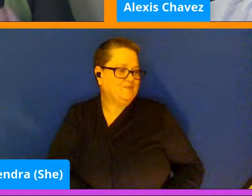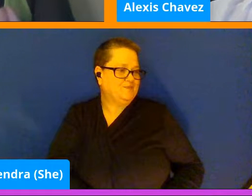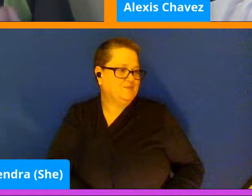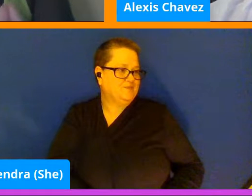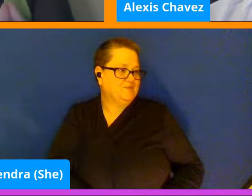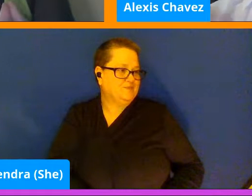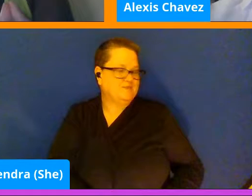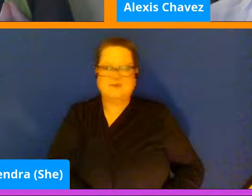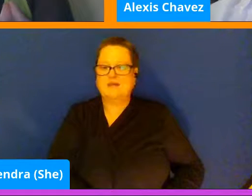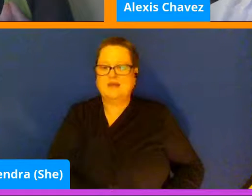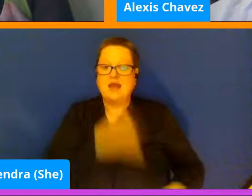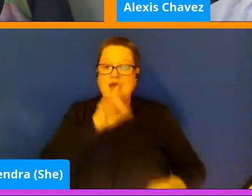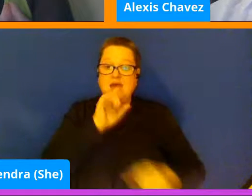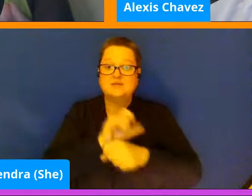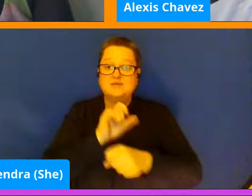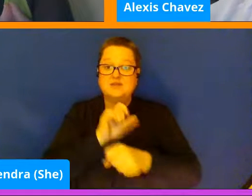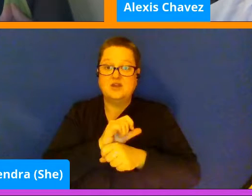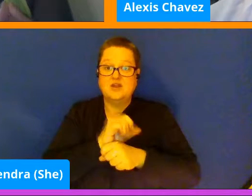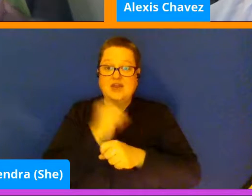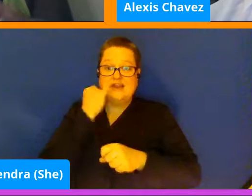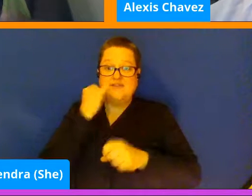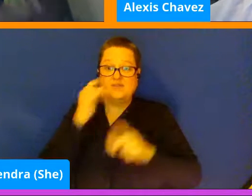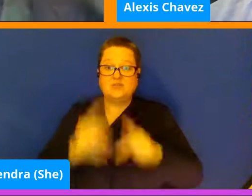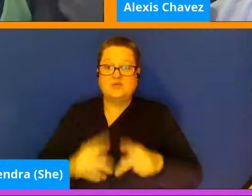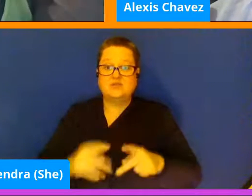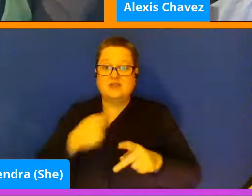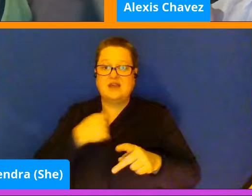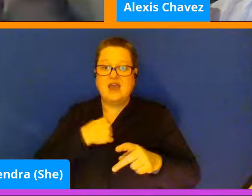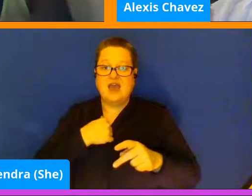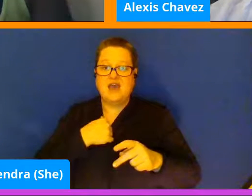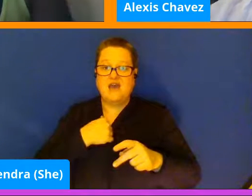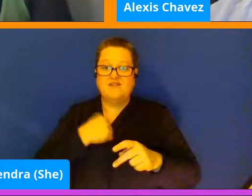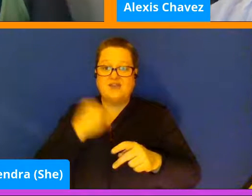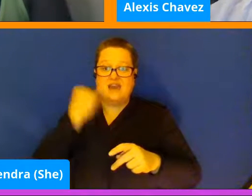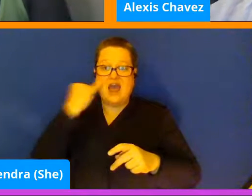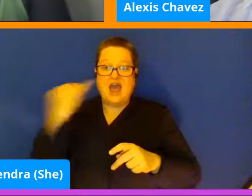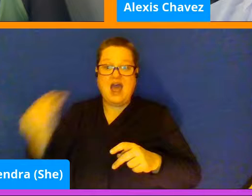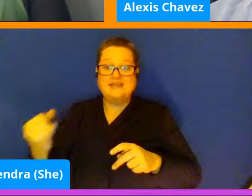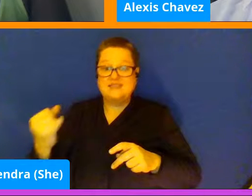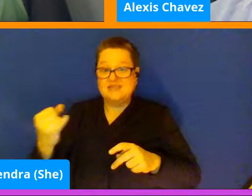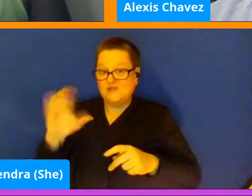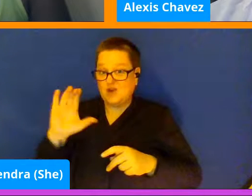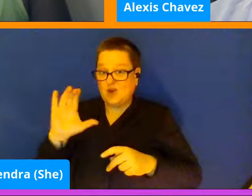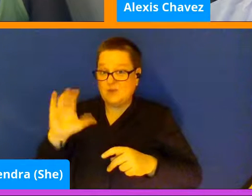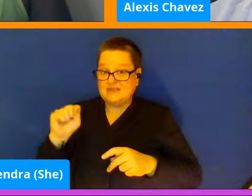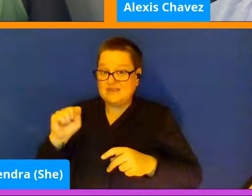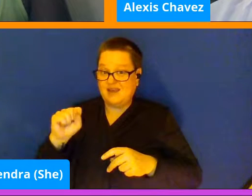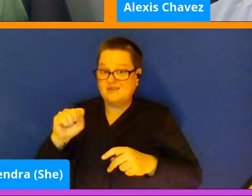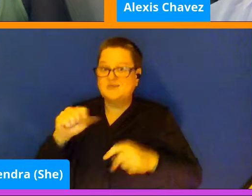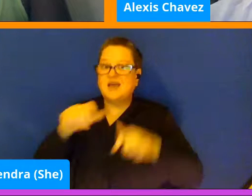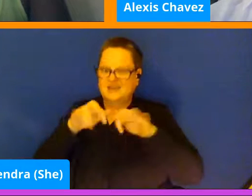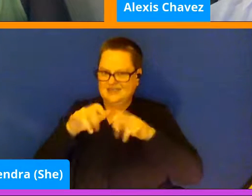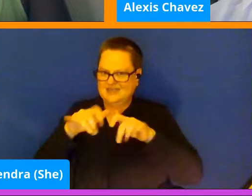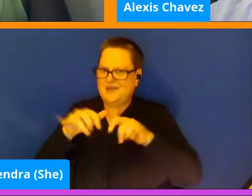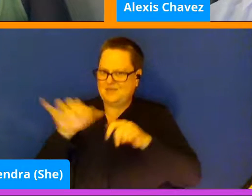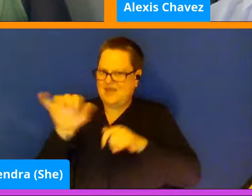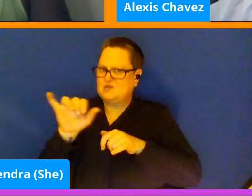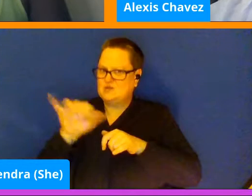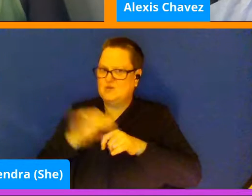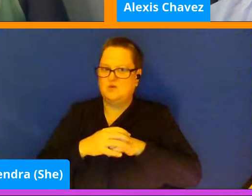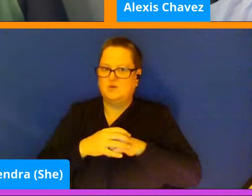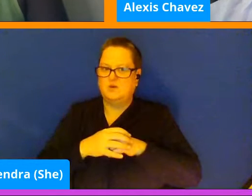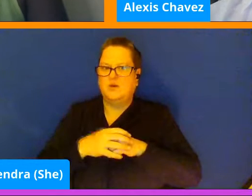Absolutely. And also if people have the ideas of the coping skills, please put those in the comments as well. Yes. hobbies.